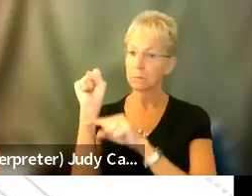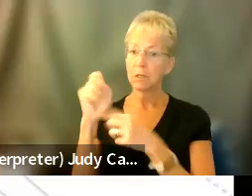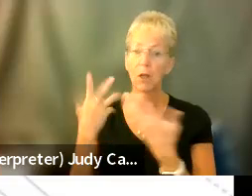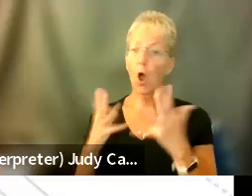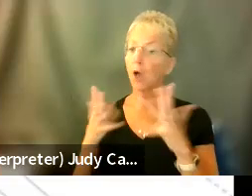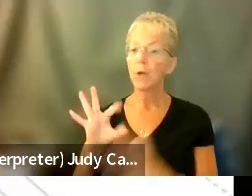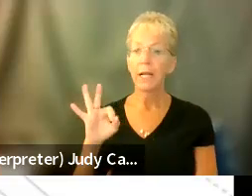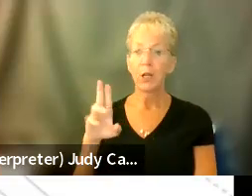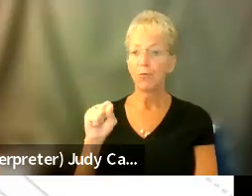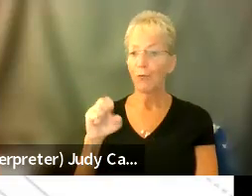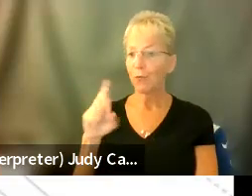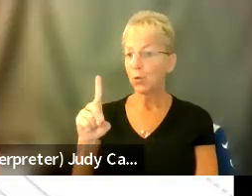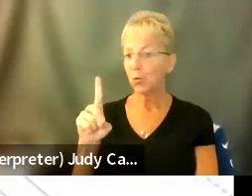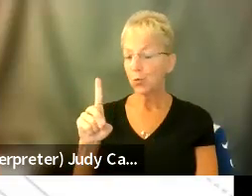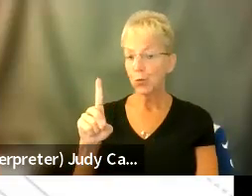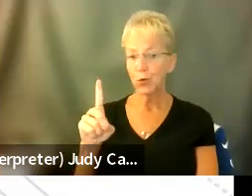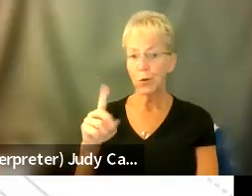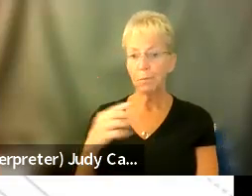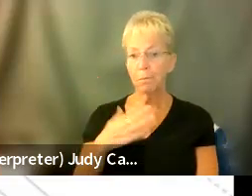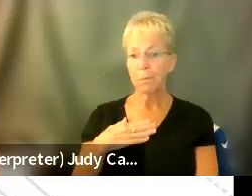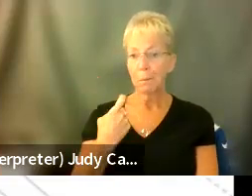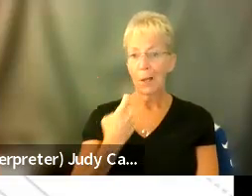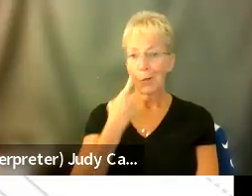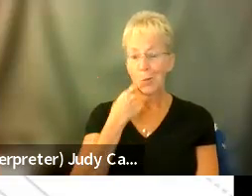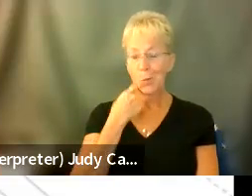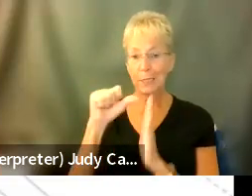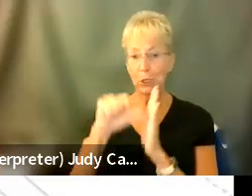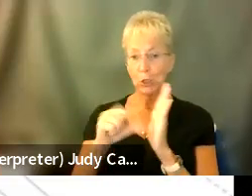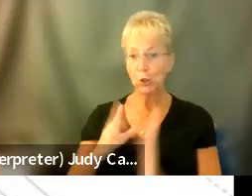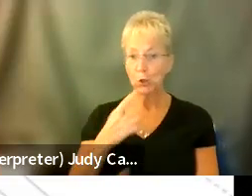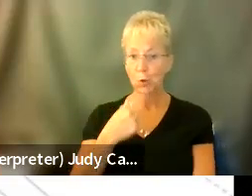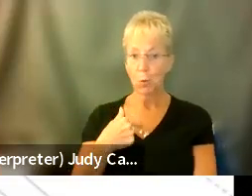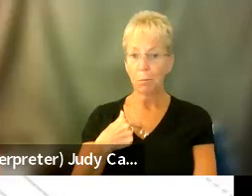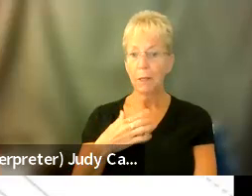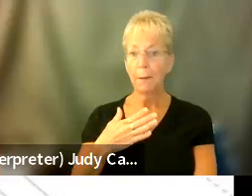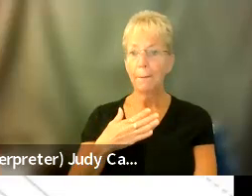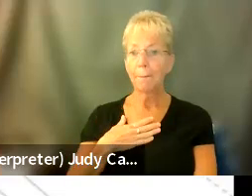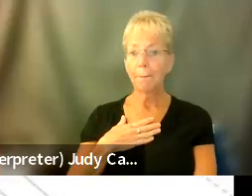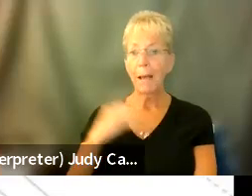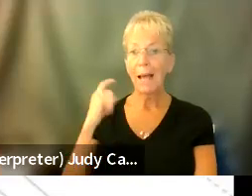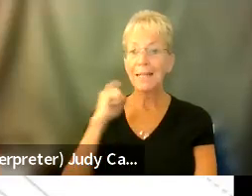So as my most recent surgeon has told me, my neck was going nowhere.